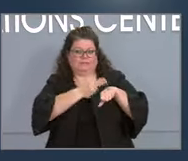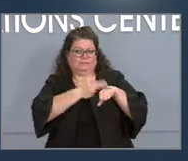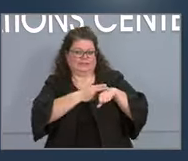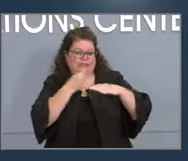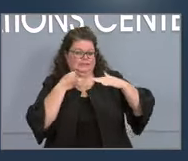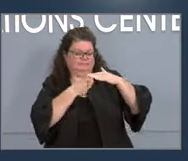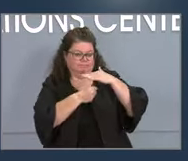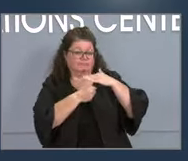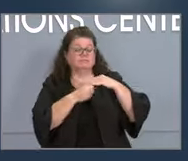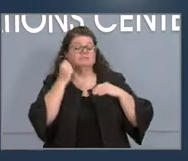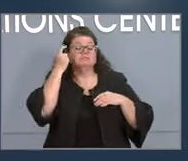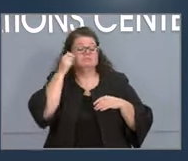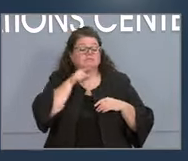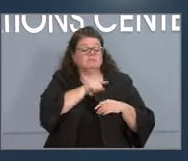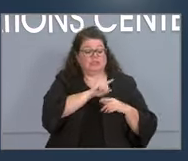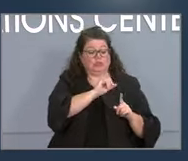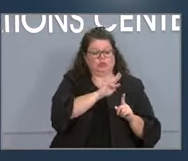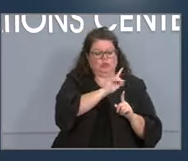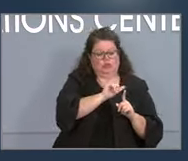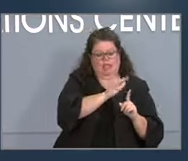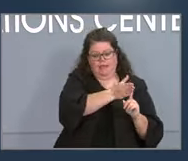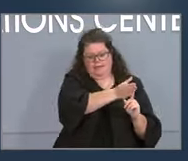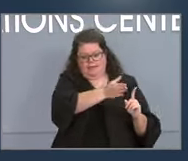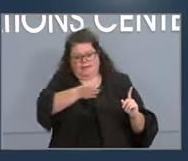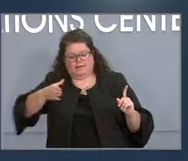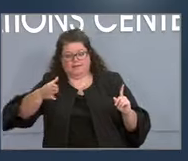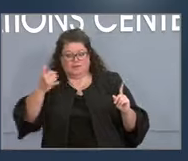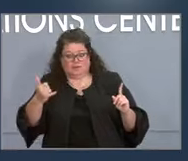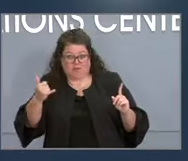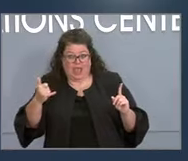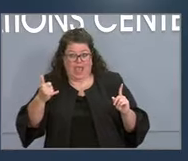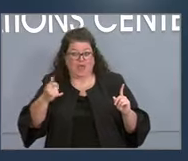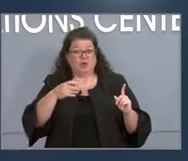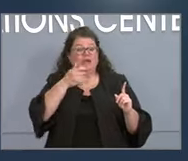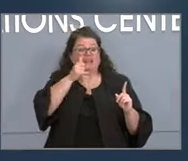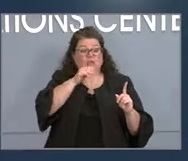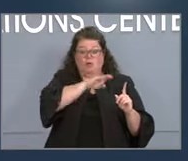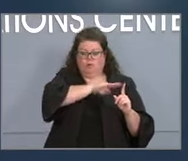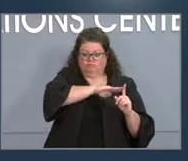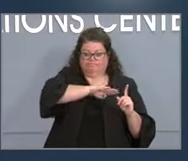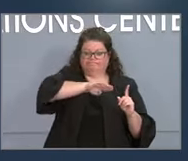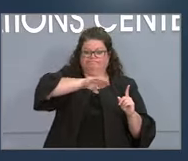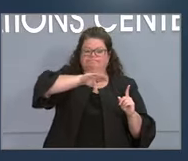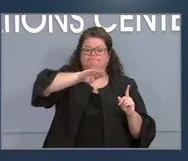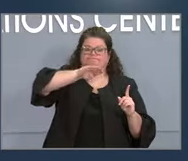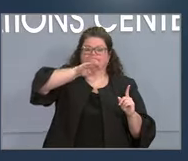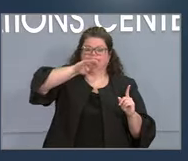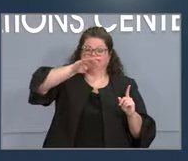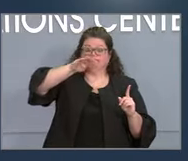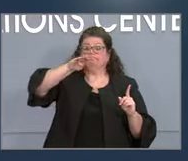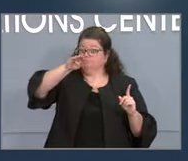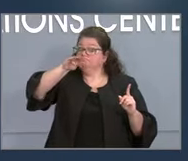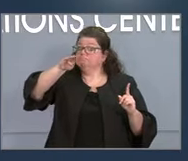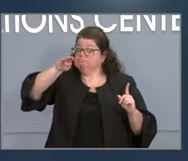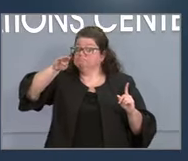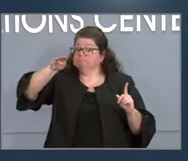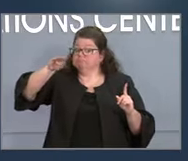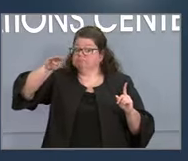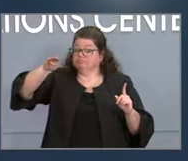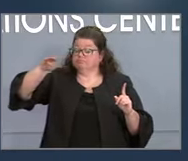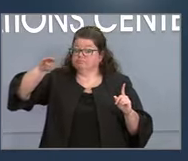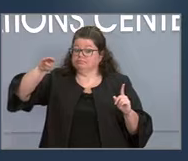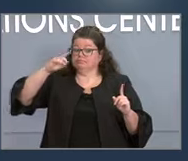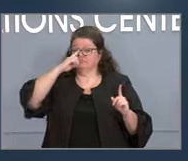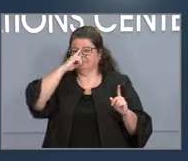back in late July. And after weeks of increase, looking at that yellow line, you can see that this trend is leveling. Unfortunately,